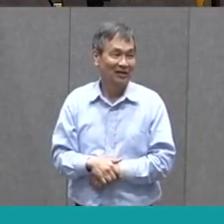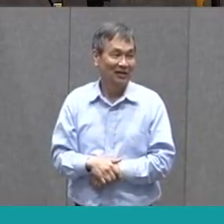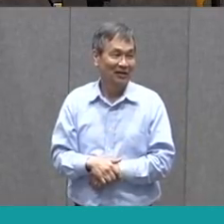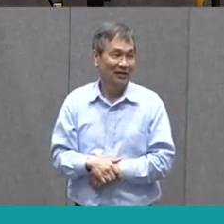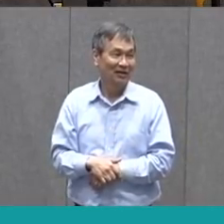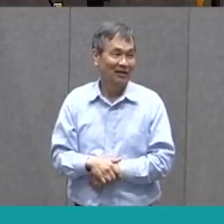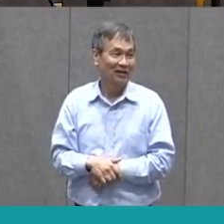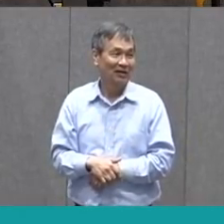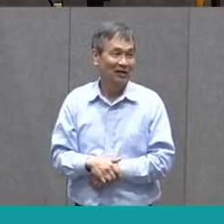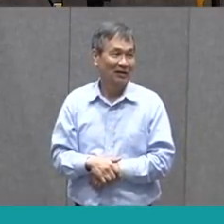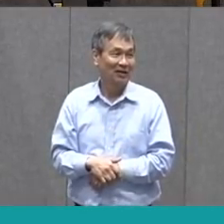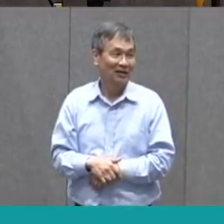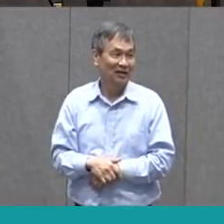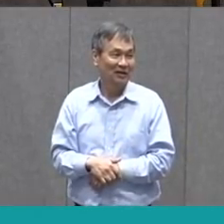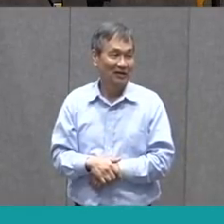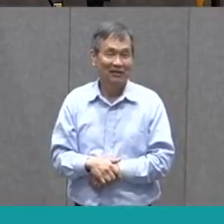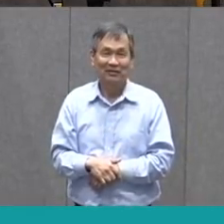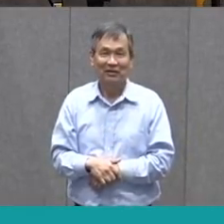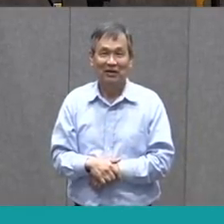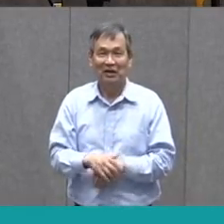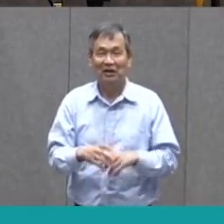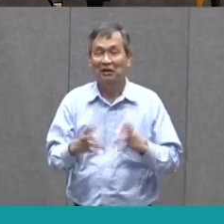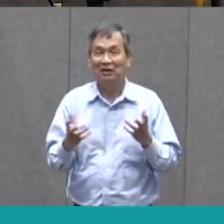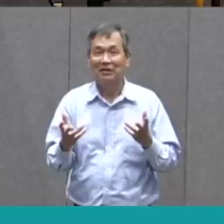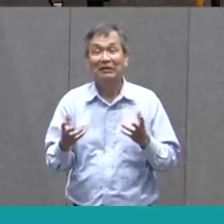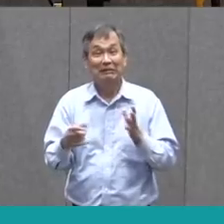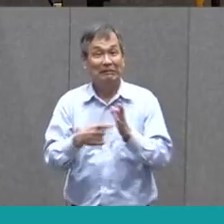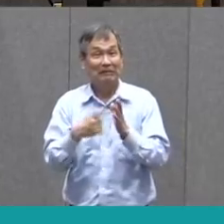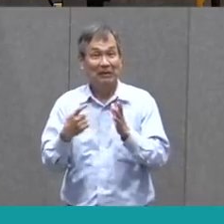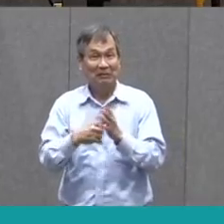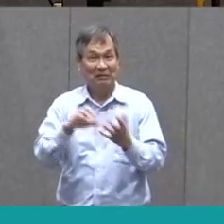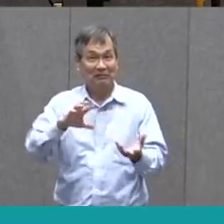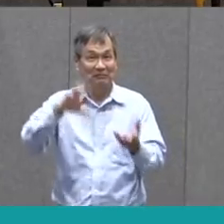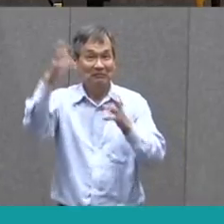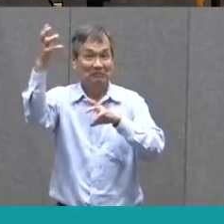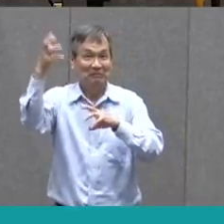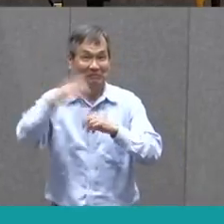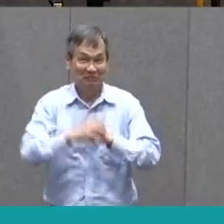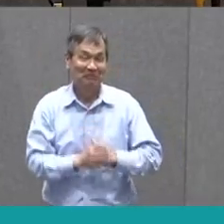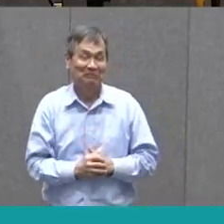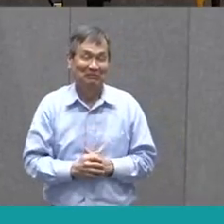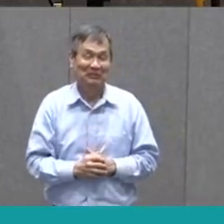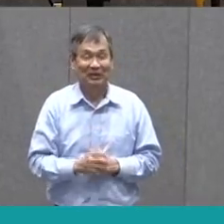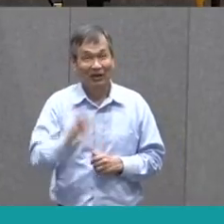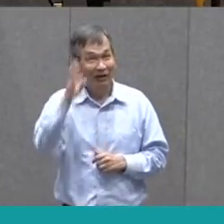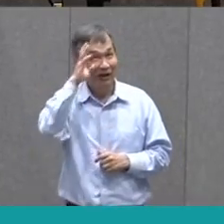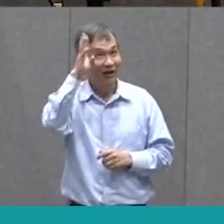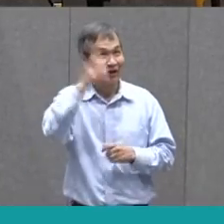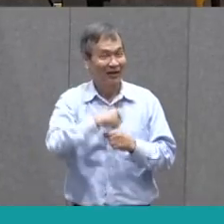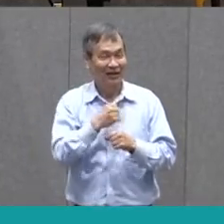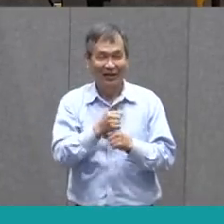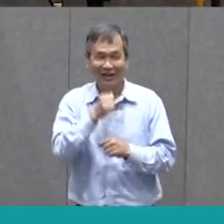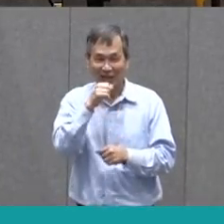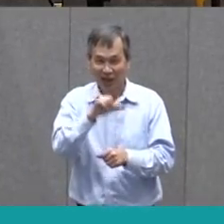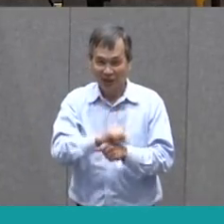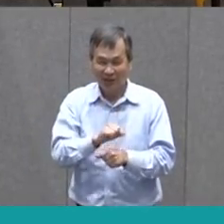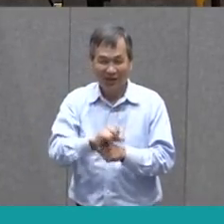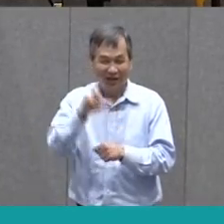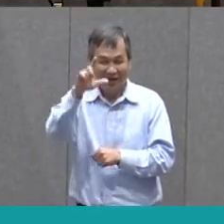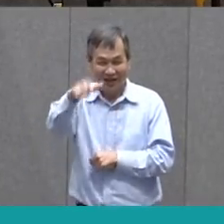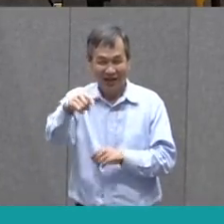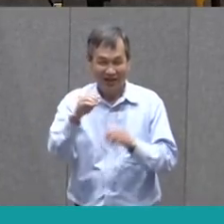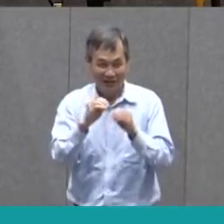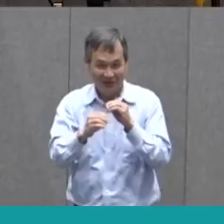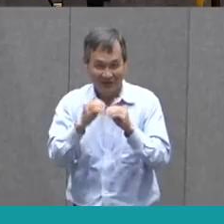I'll put it up here. sometimes our inventions don't work so well, but we can try to fix that later.